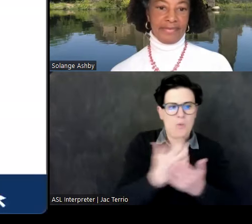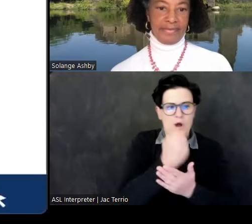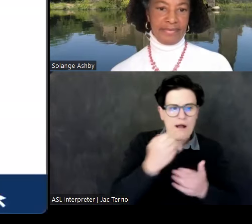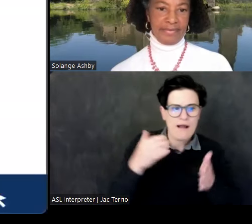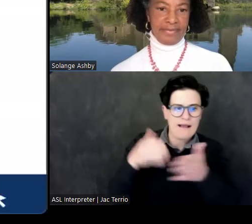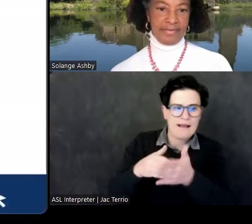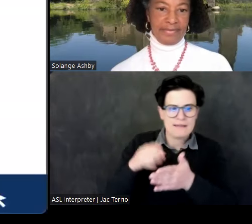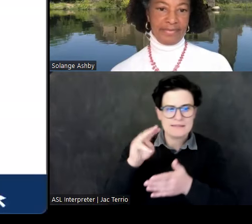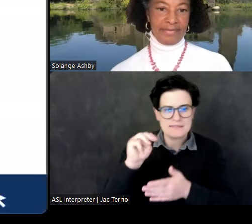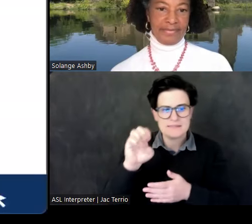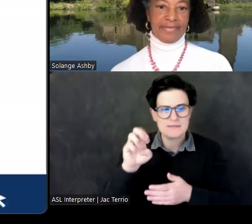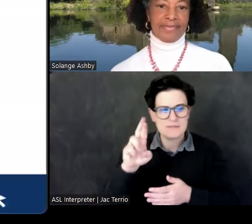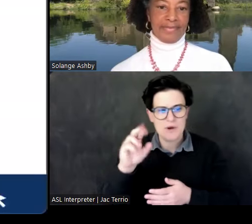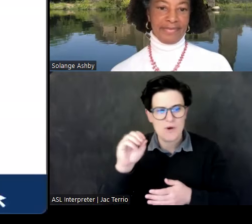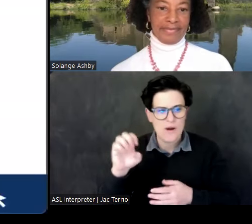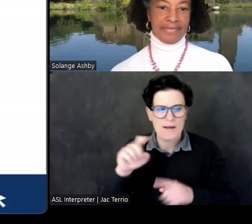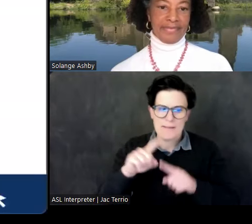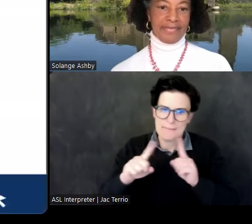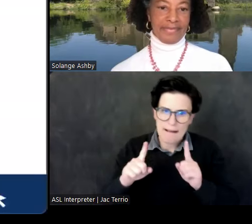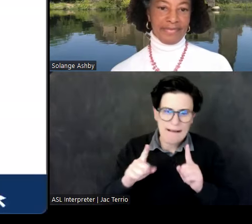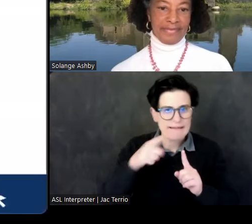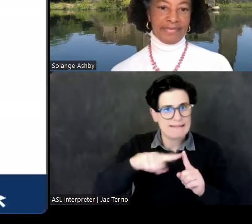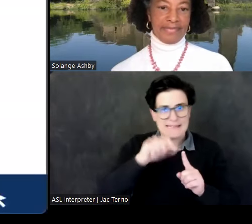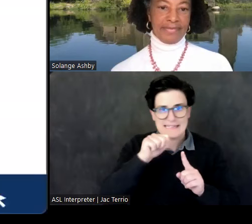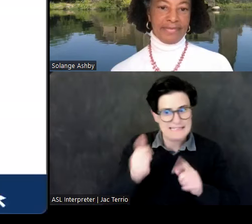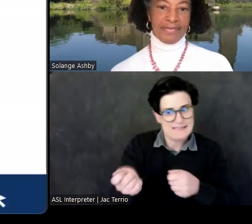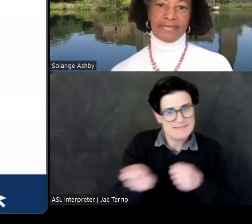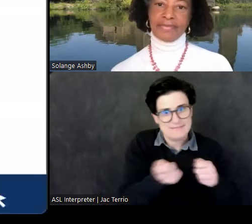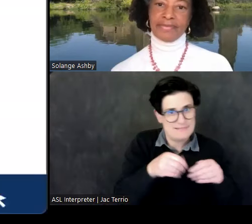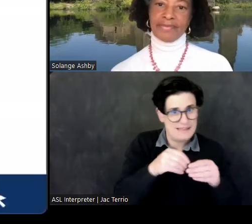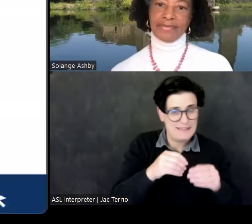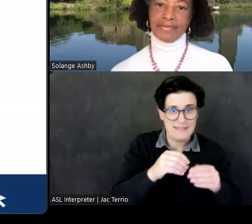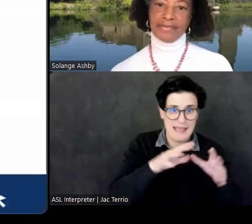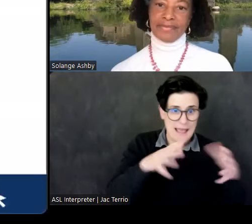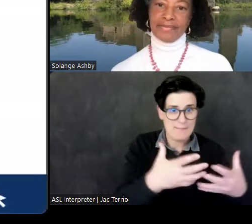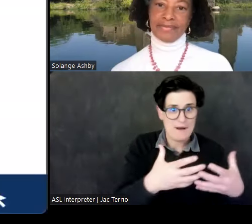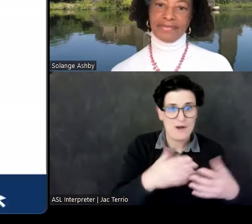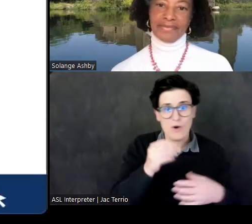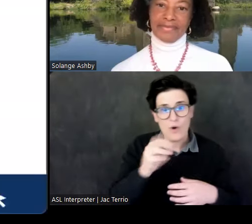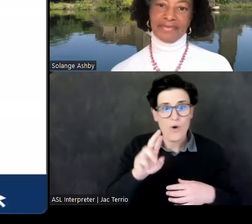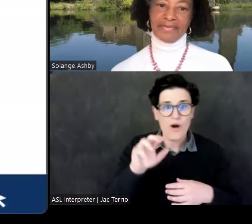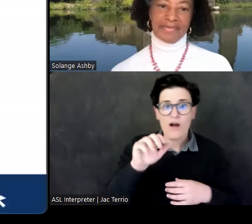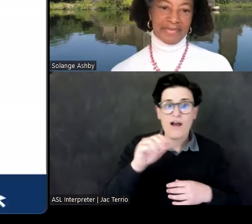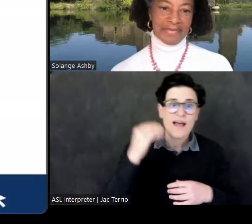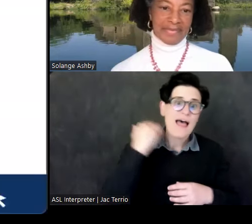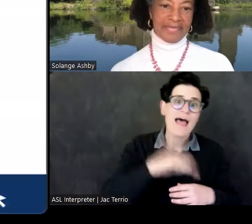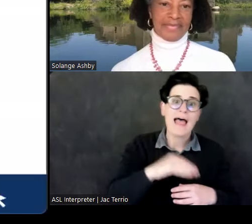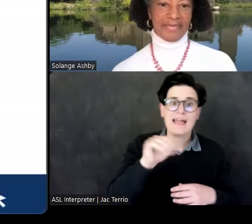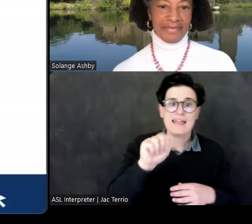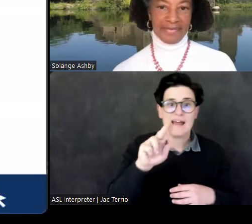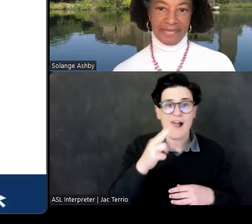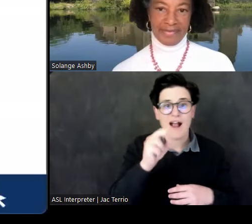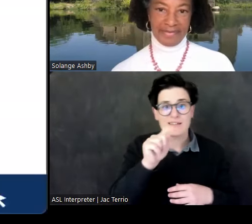Moroi into the empire, nor does it account for the head of Augustus, violently severed from a bronze statue and symbolically